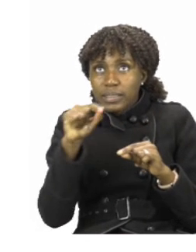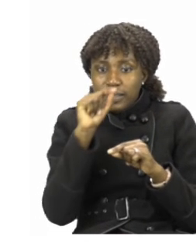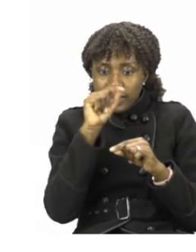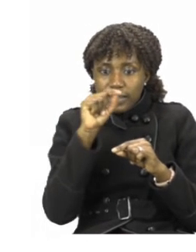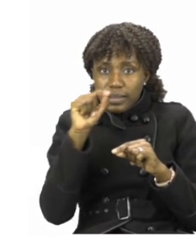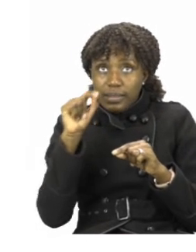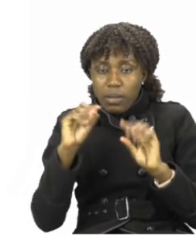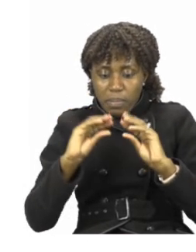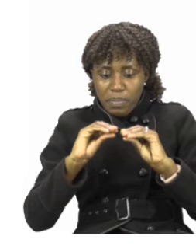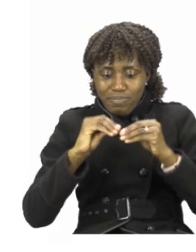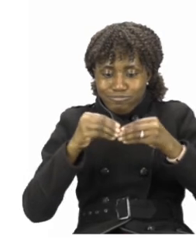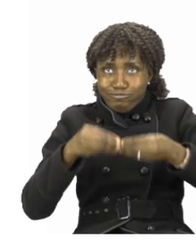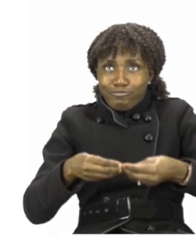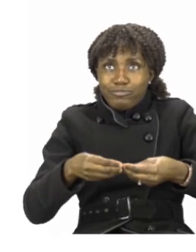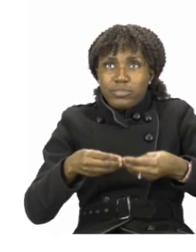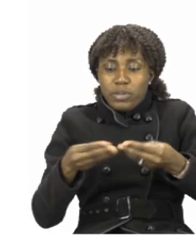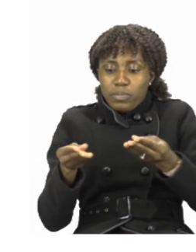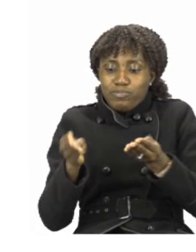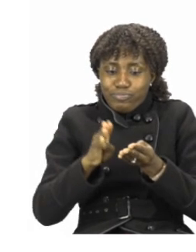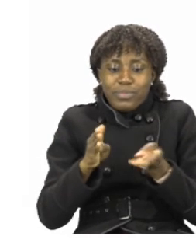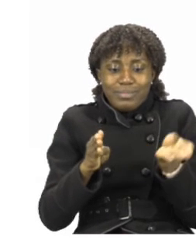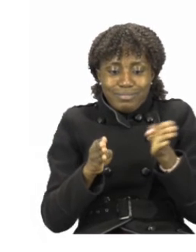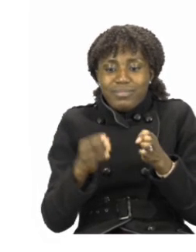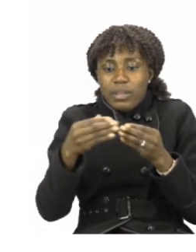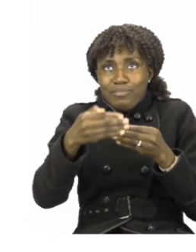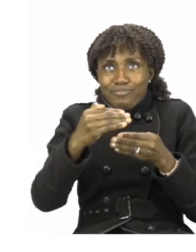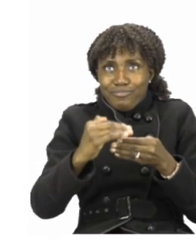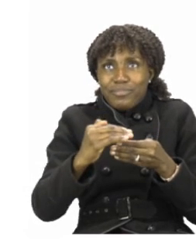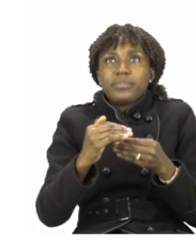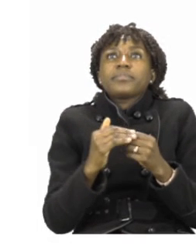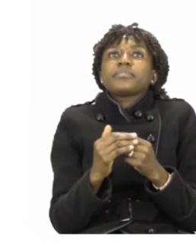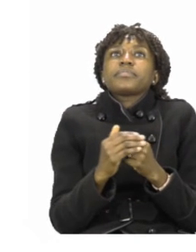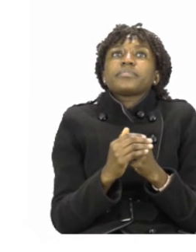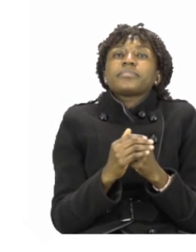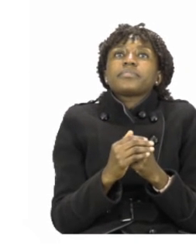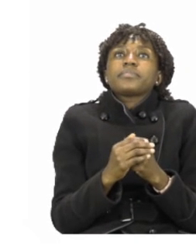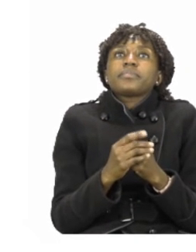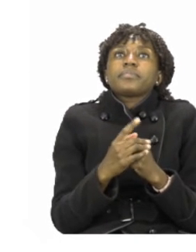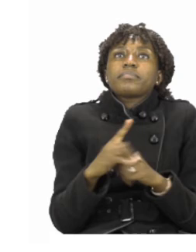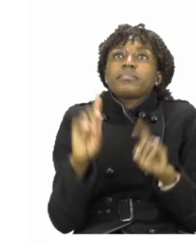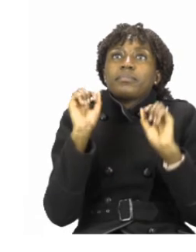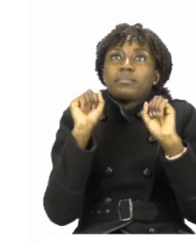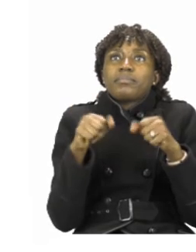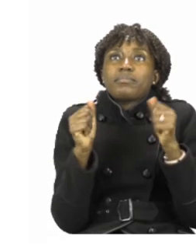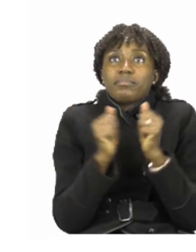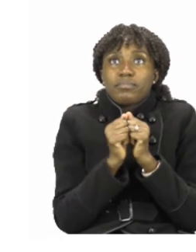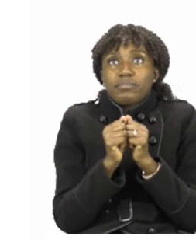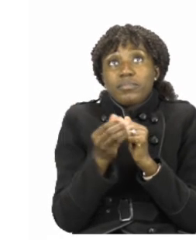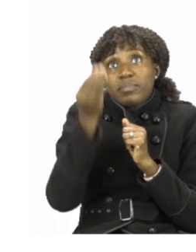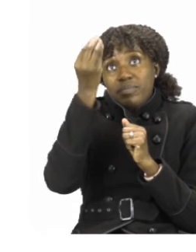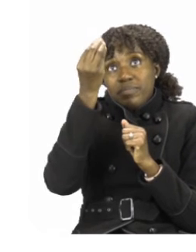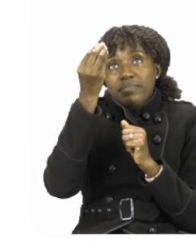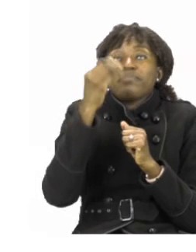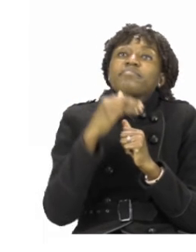This one is very, very fun to do, but it will need you to do it with someone who is responsible at